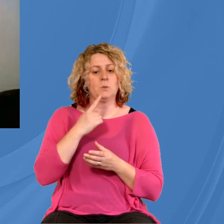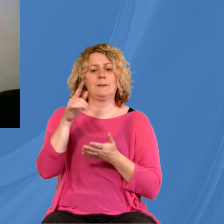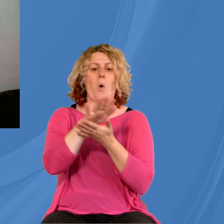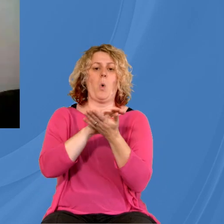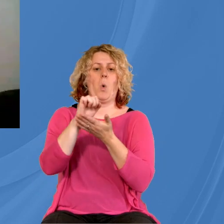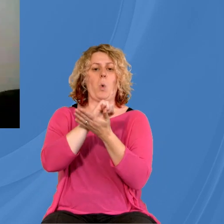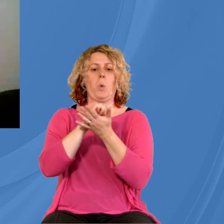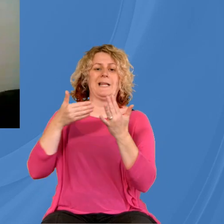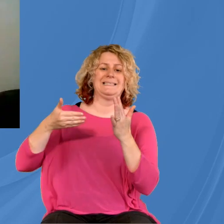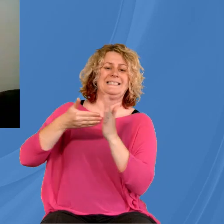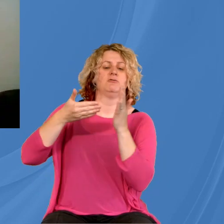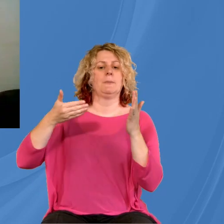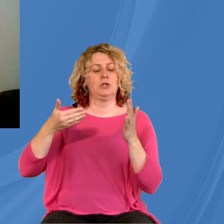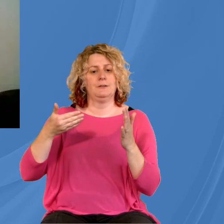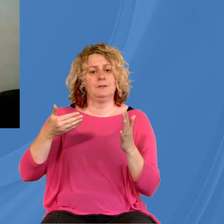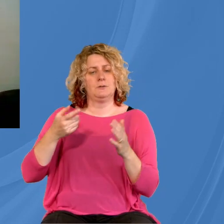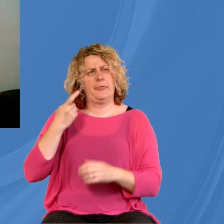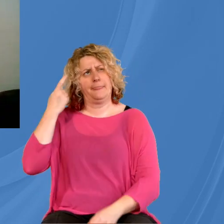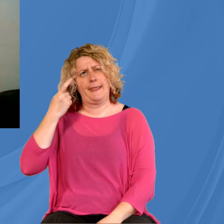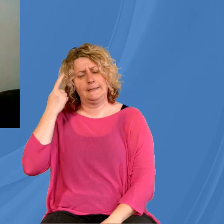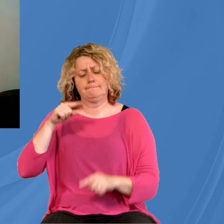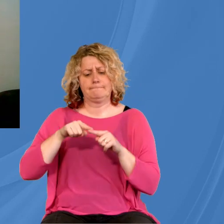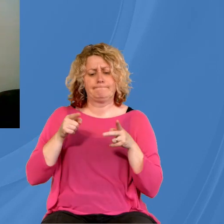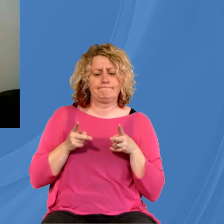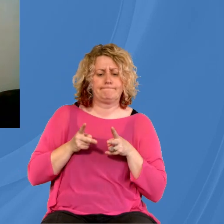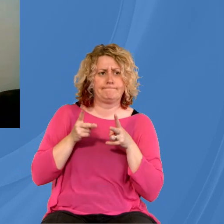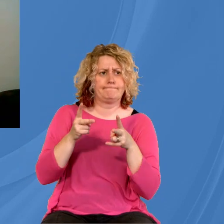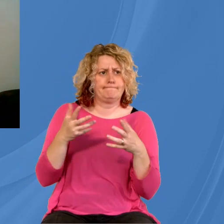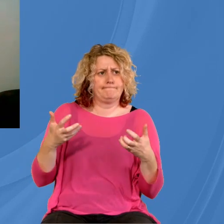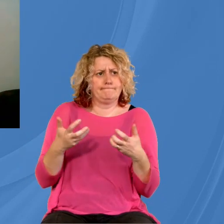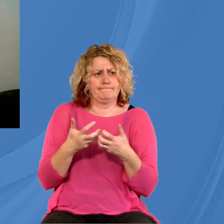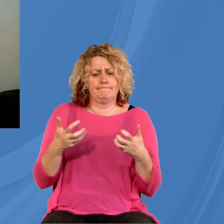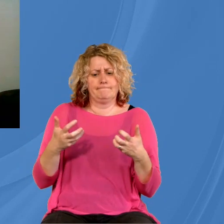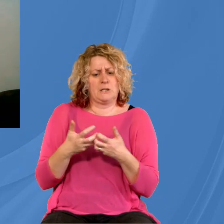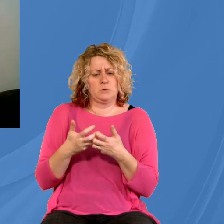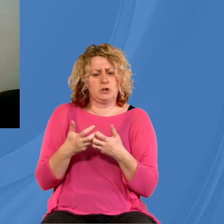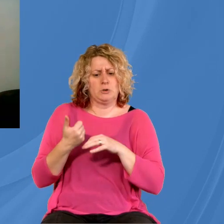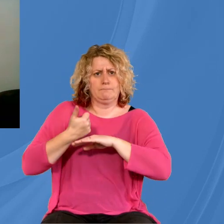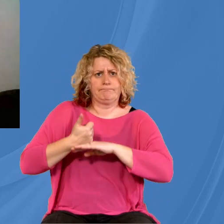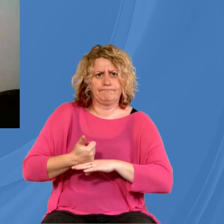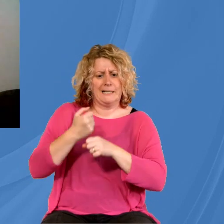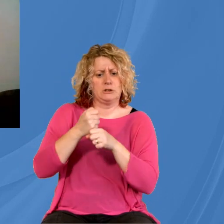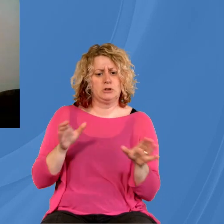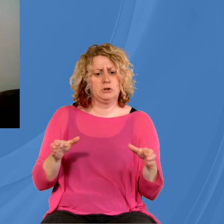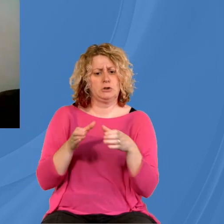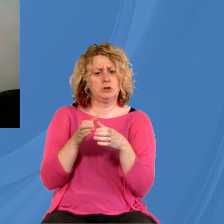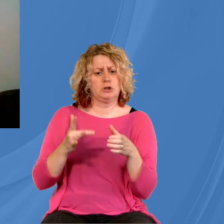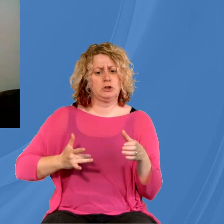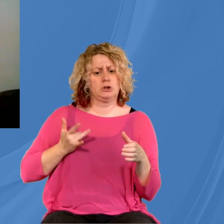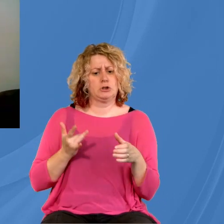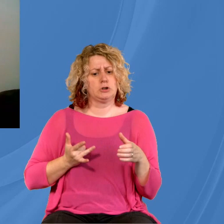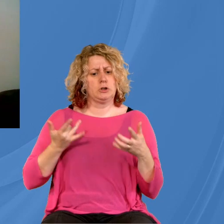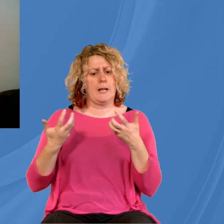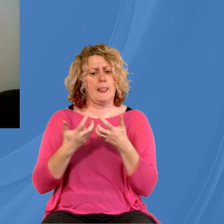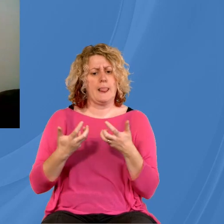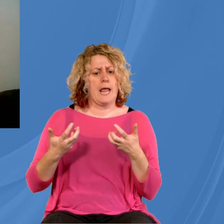being able to sort of rethink. How do you embed that in the life of a church? A lockdown has given an opportunity for it, but how